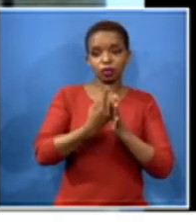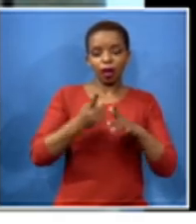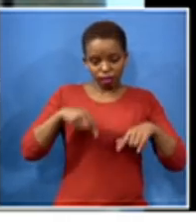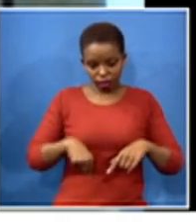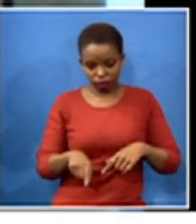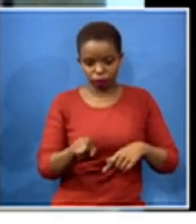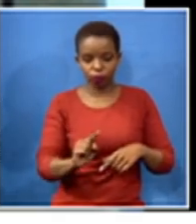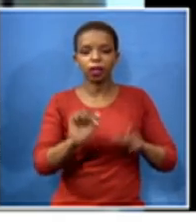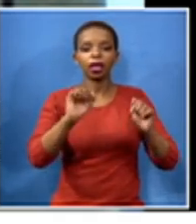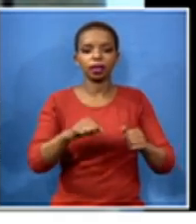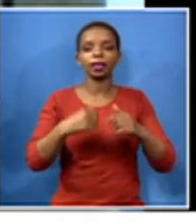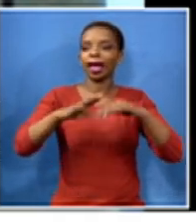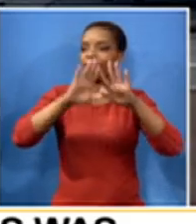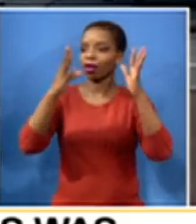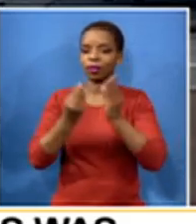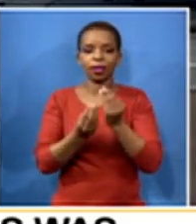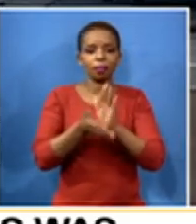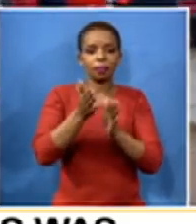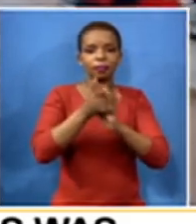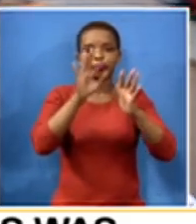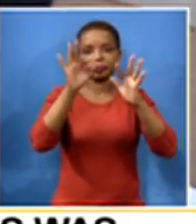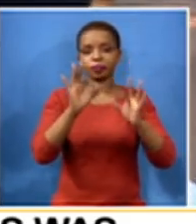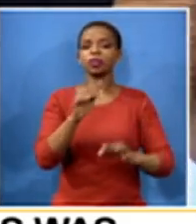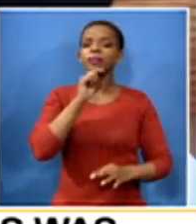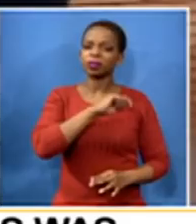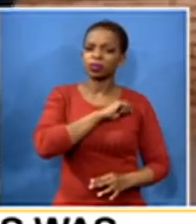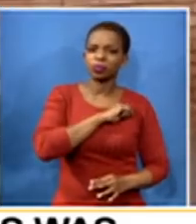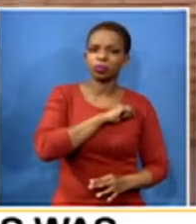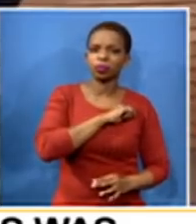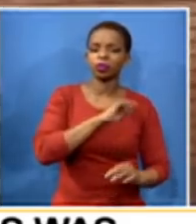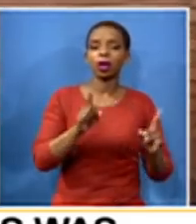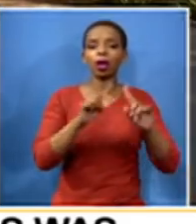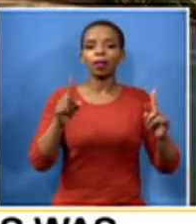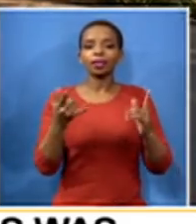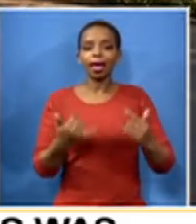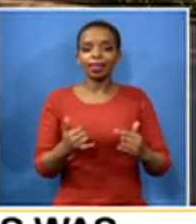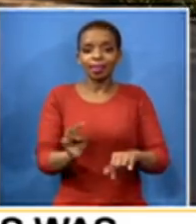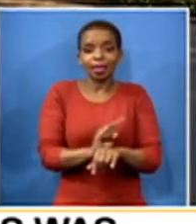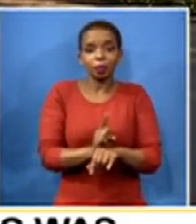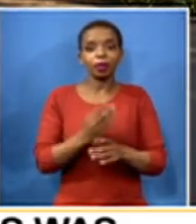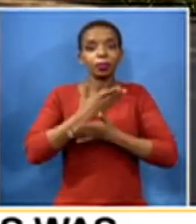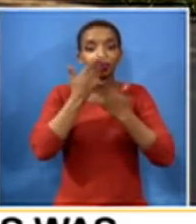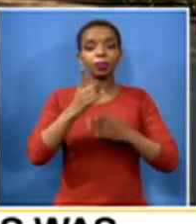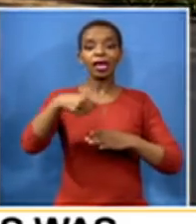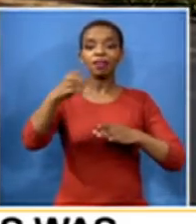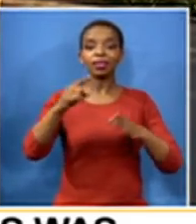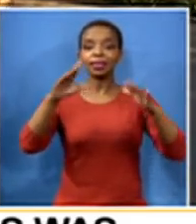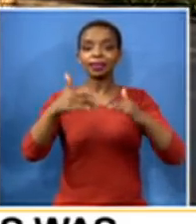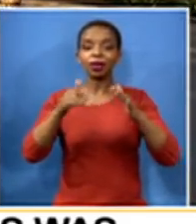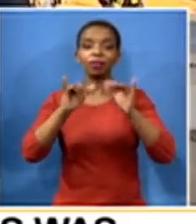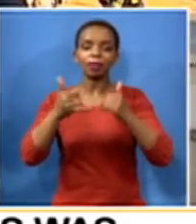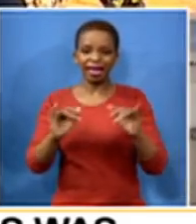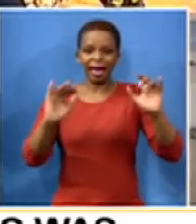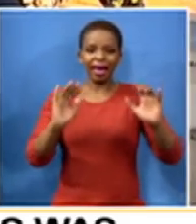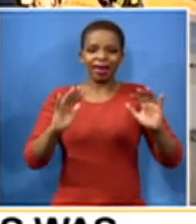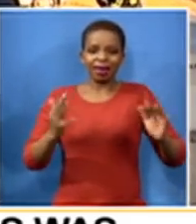however at the moment that don't have the first set of ppes how in heaven's name are we going to